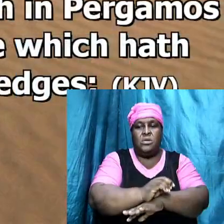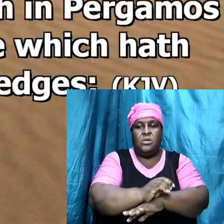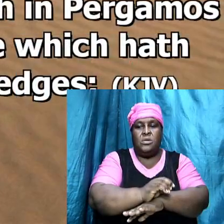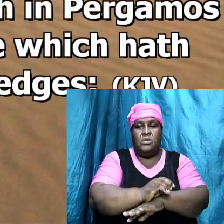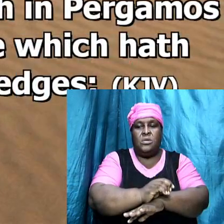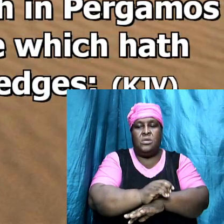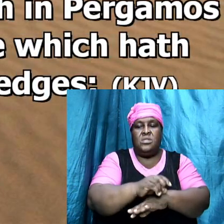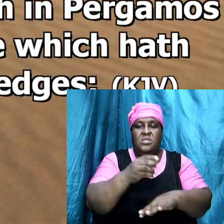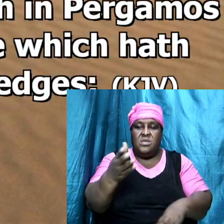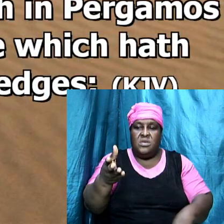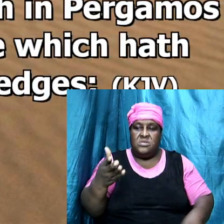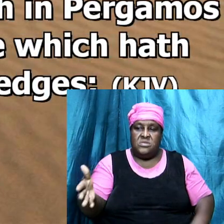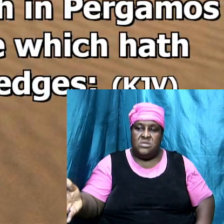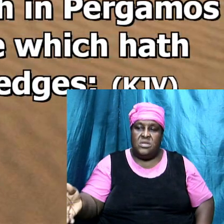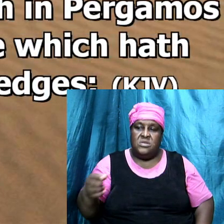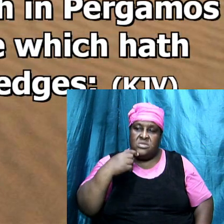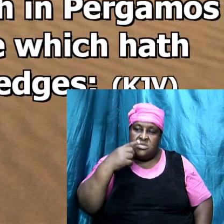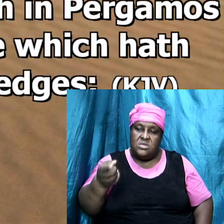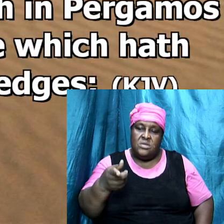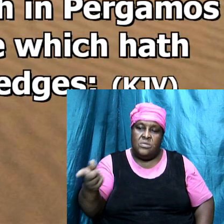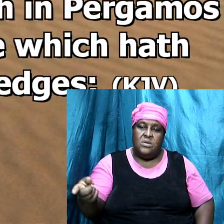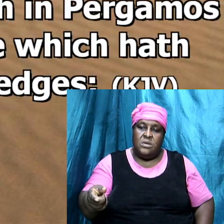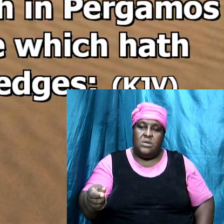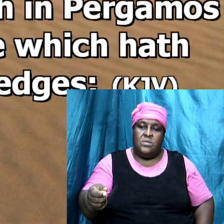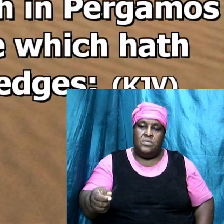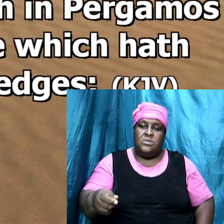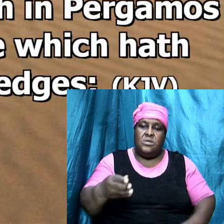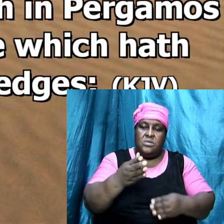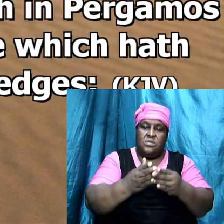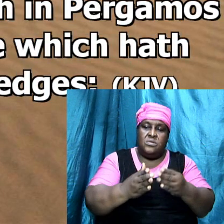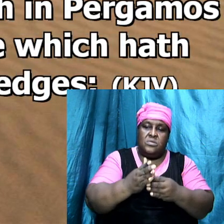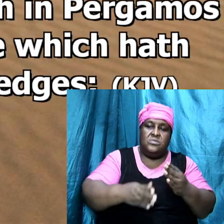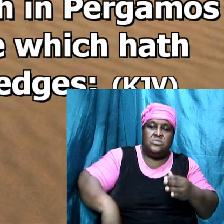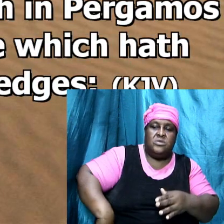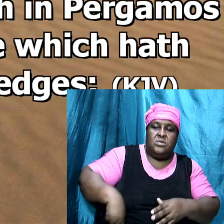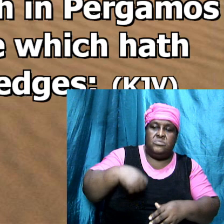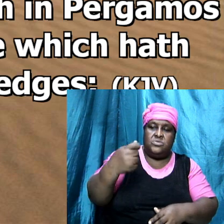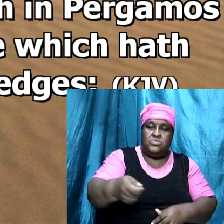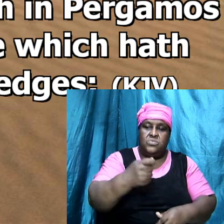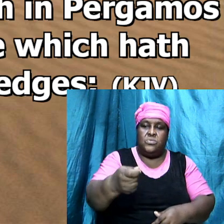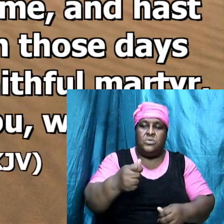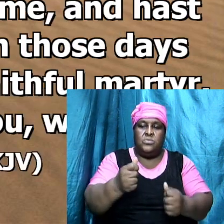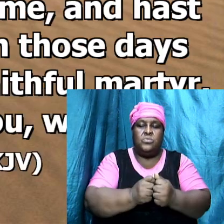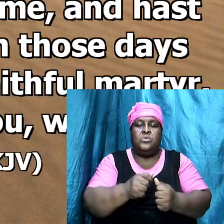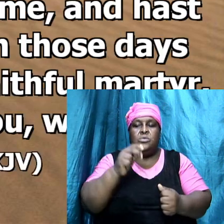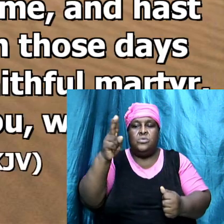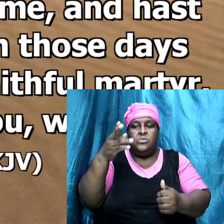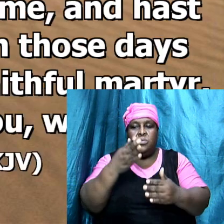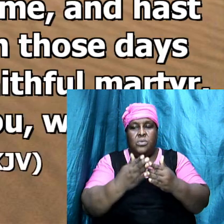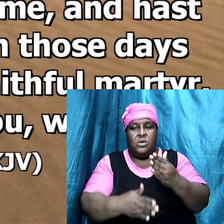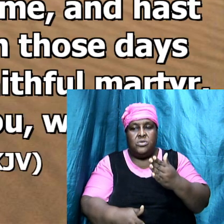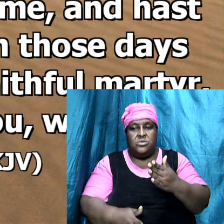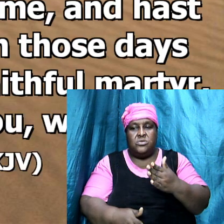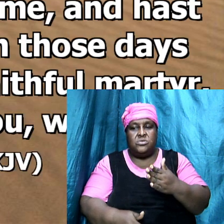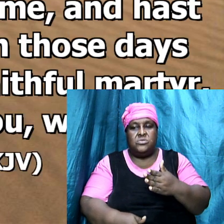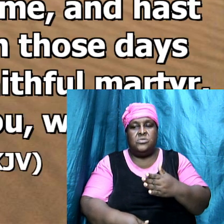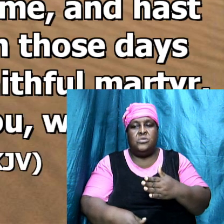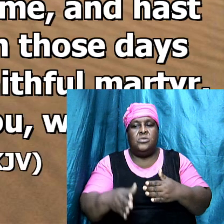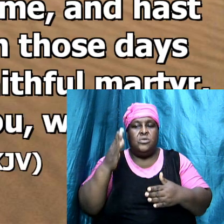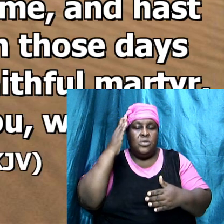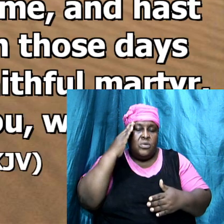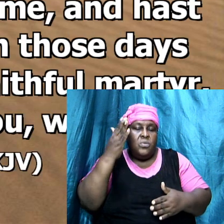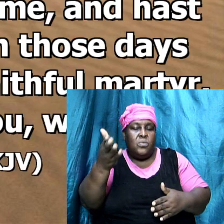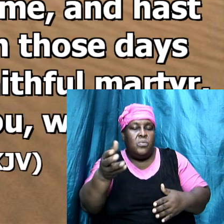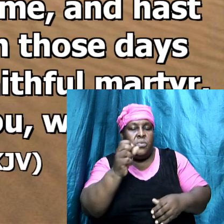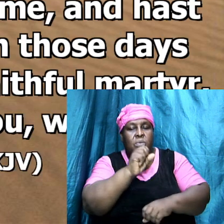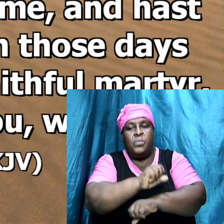said he which had the sharp sword with two edges I know thy